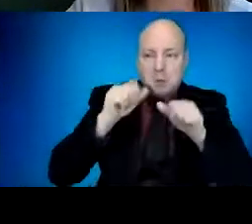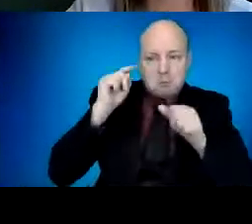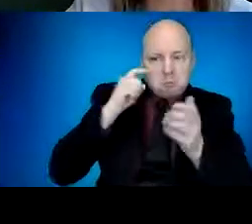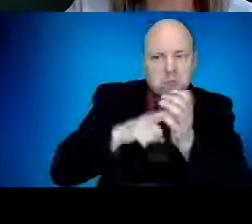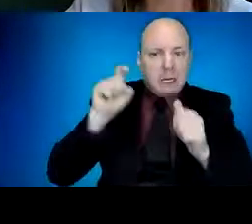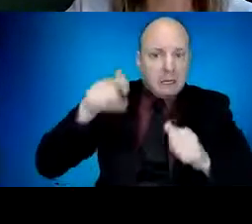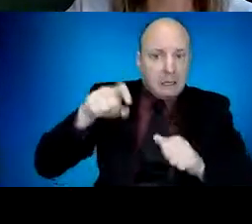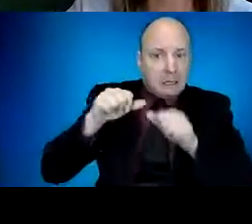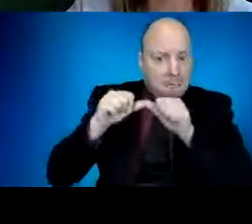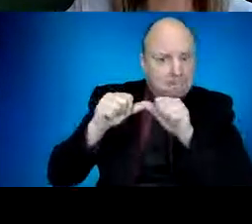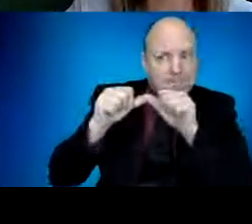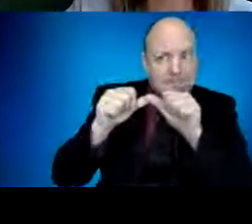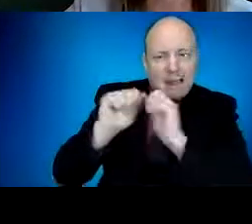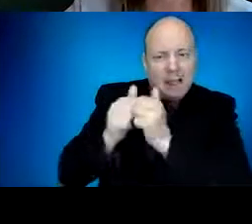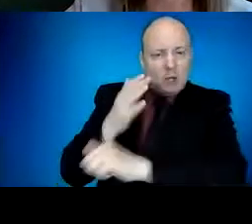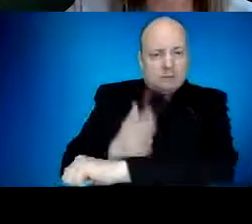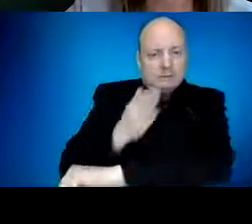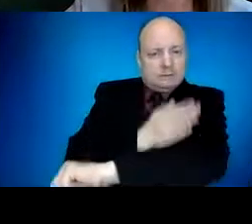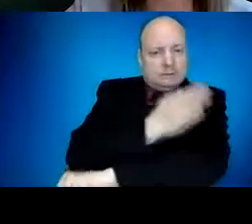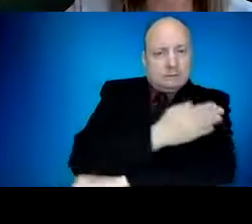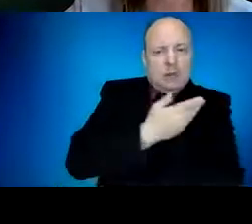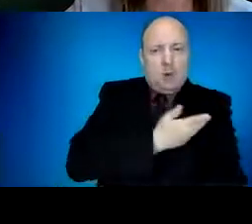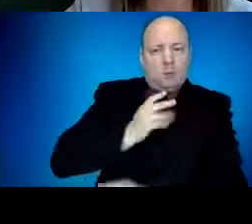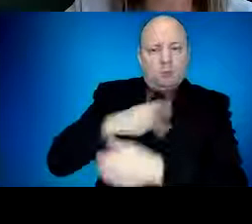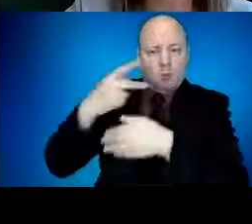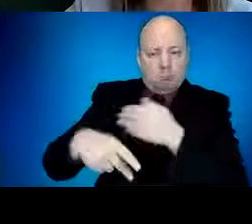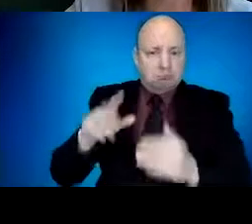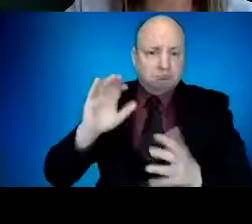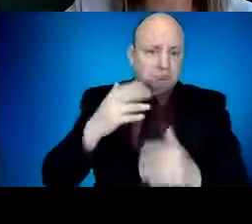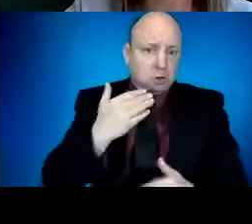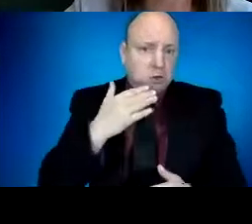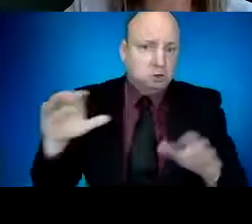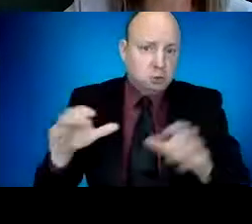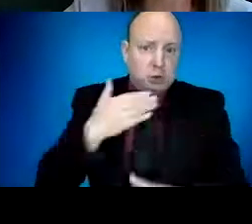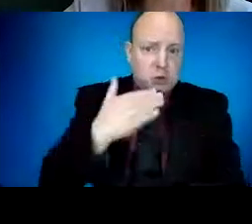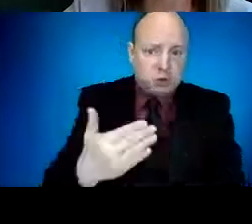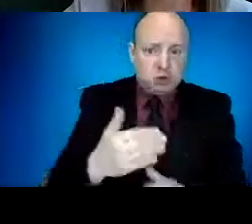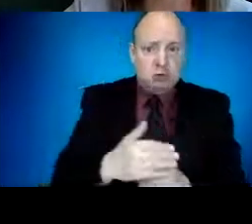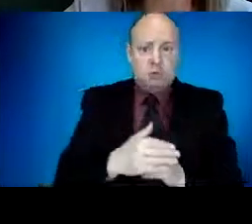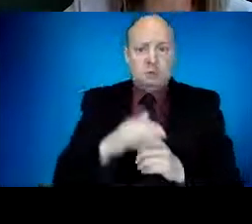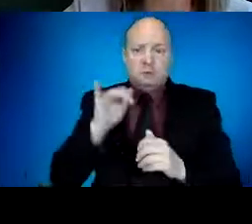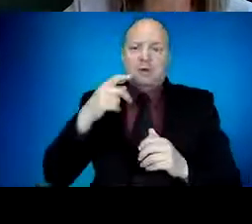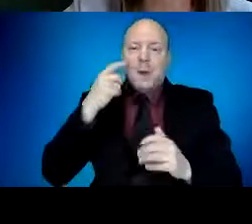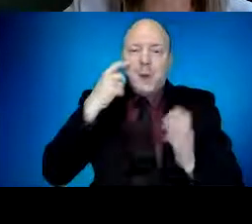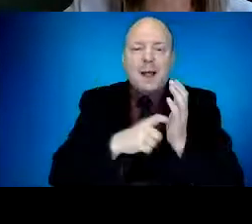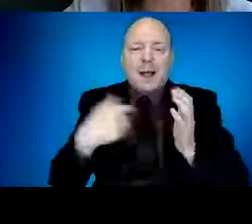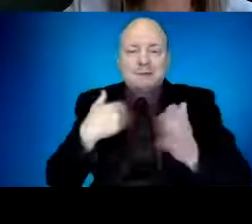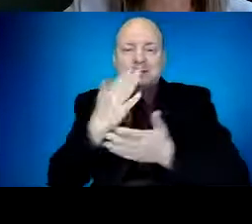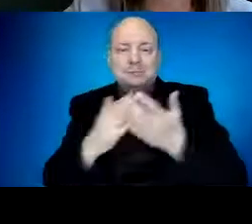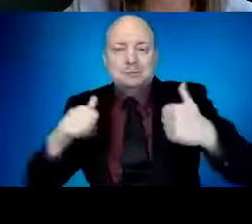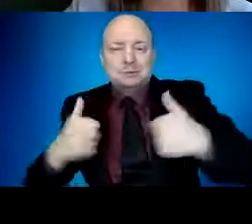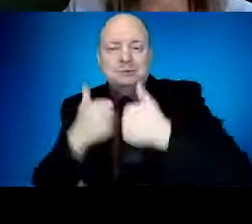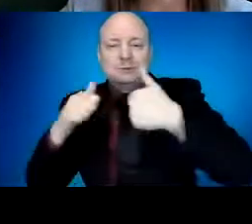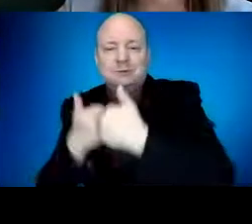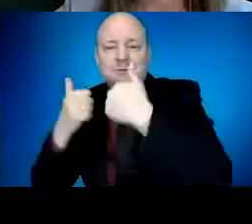patients while we worked through a number of difficult changes. I'm grateful you made the choice to protect yourself and the people around you by getting vaccinated.